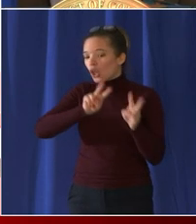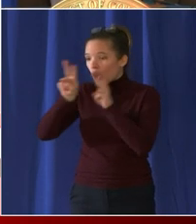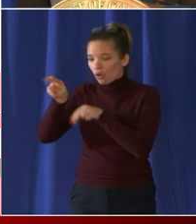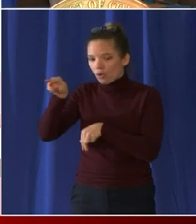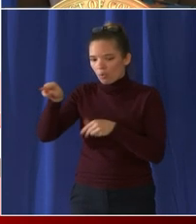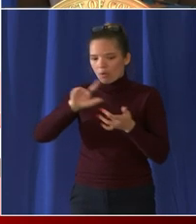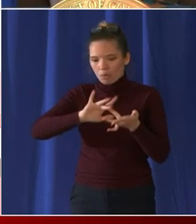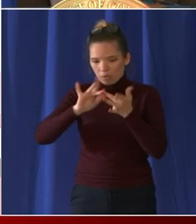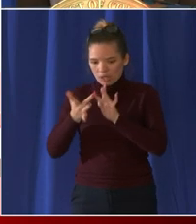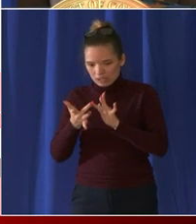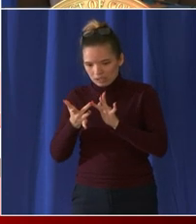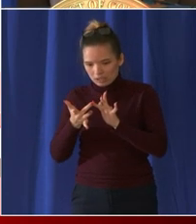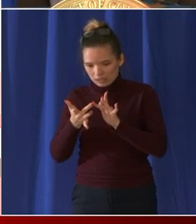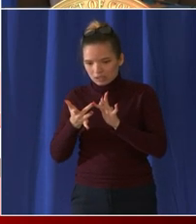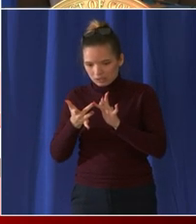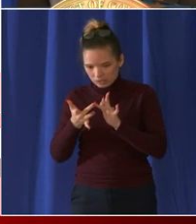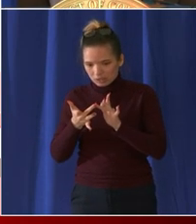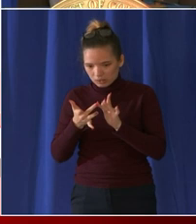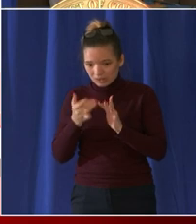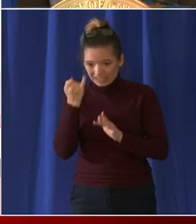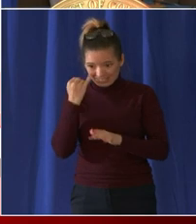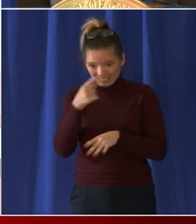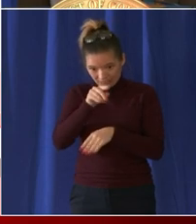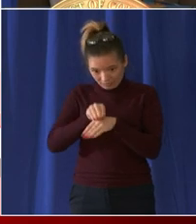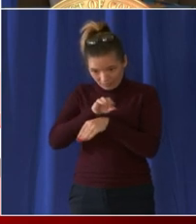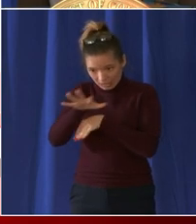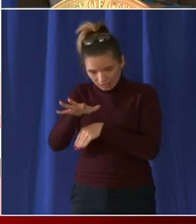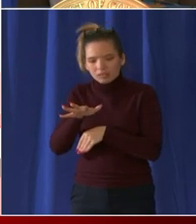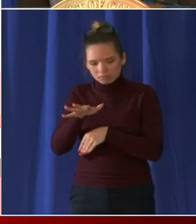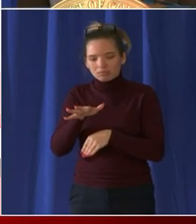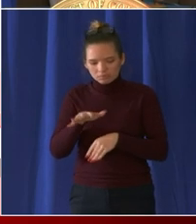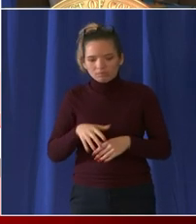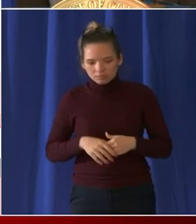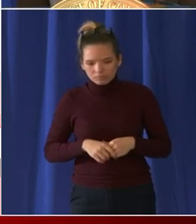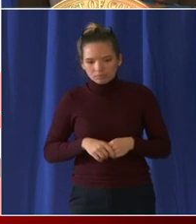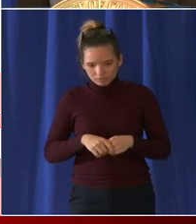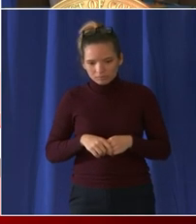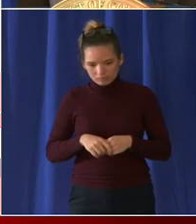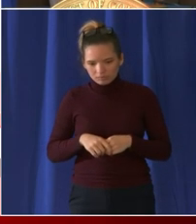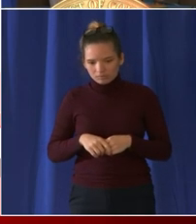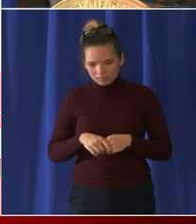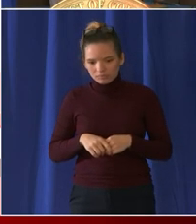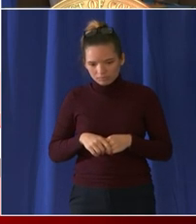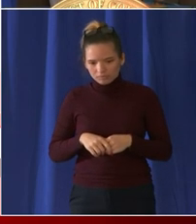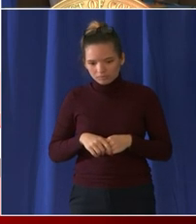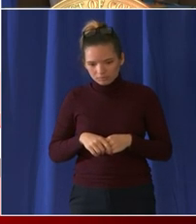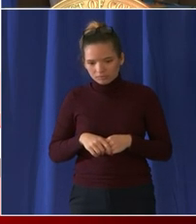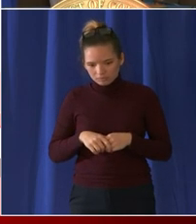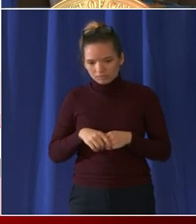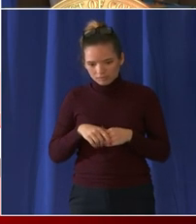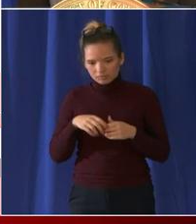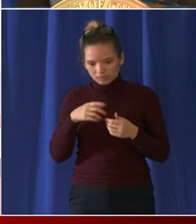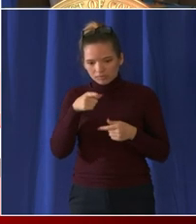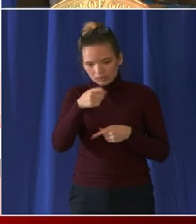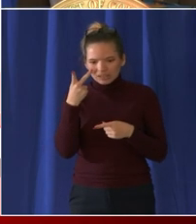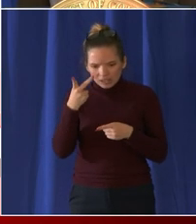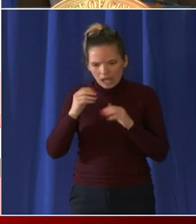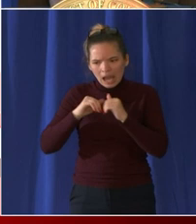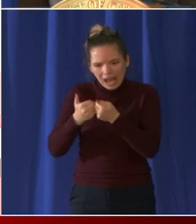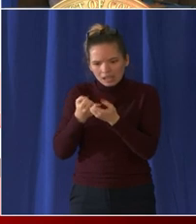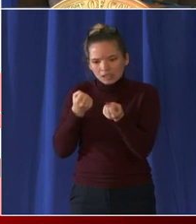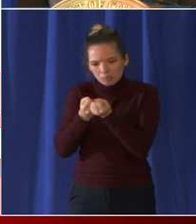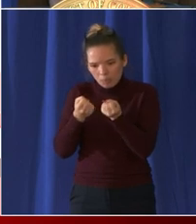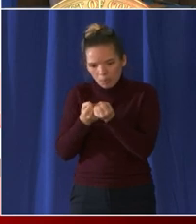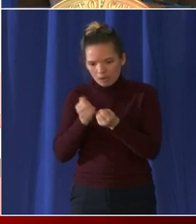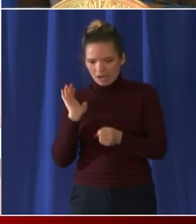any uh exceptions uh and side inch and the like that will help our businesses implement this